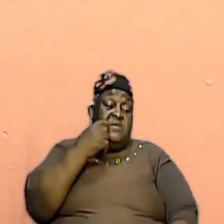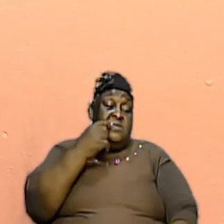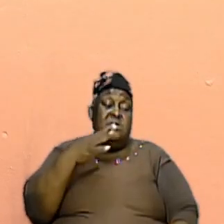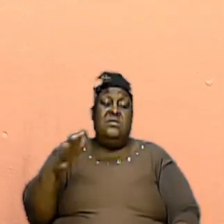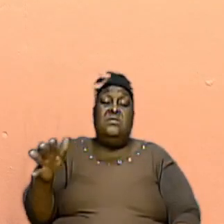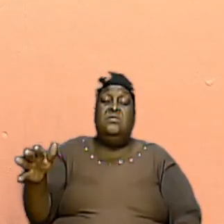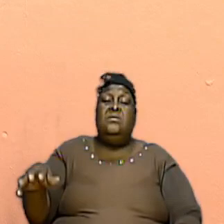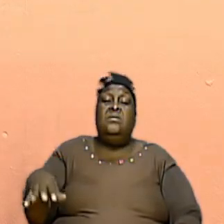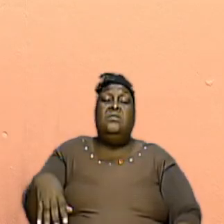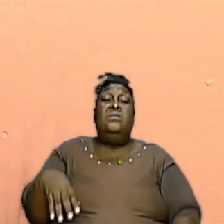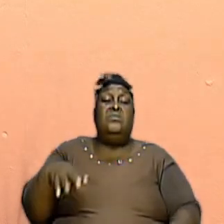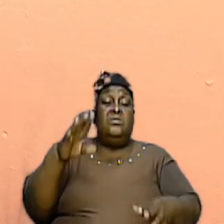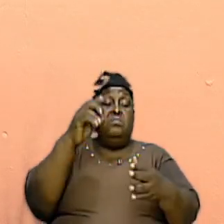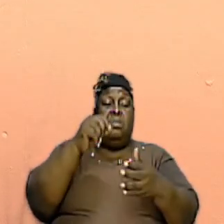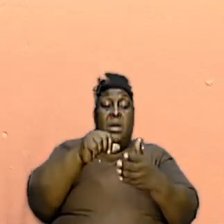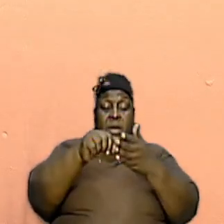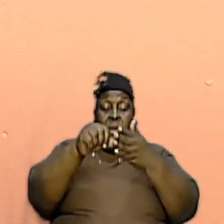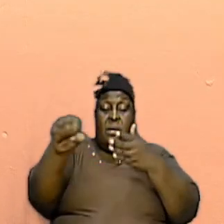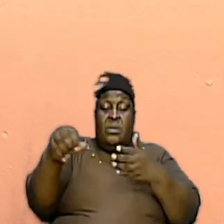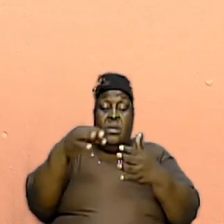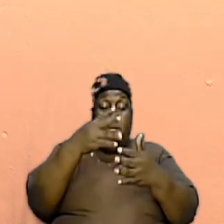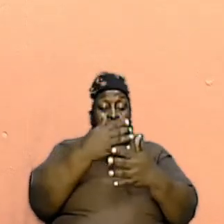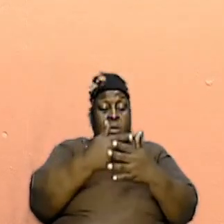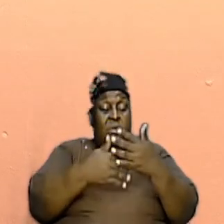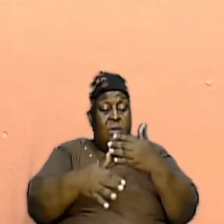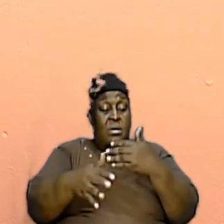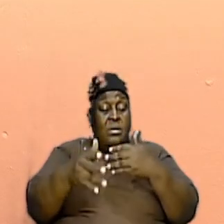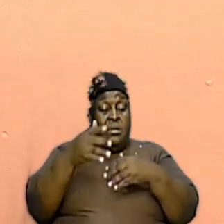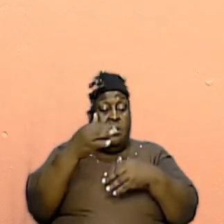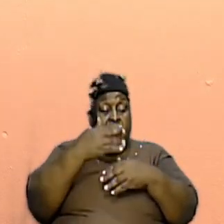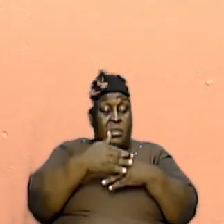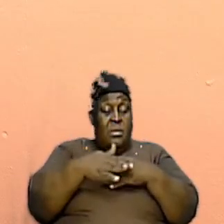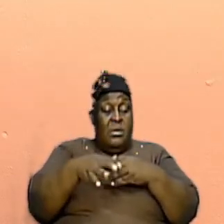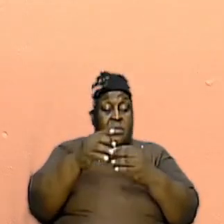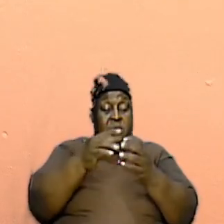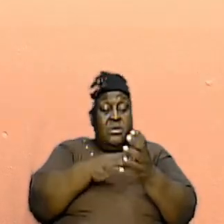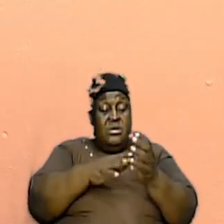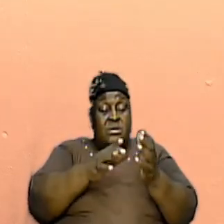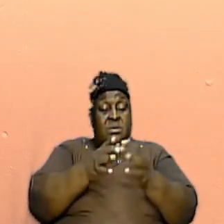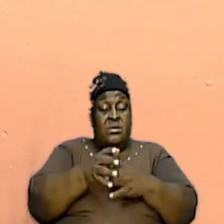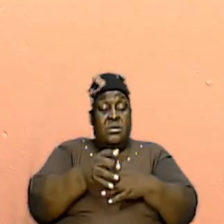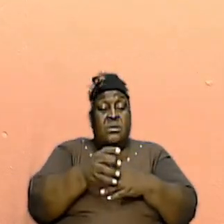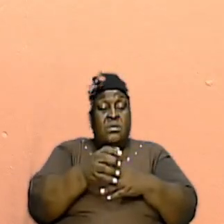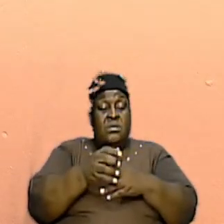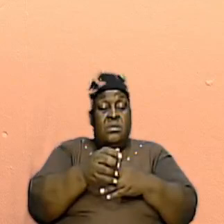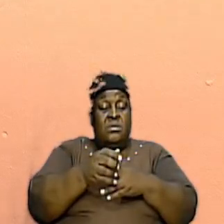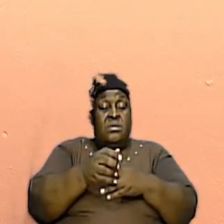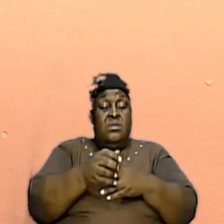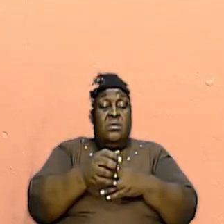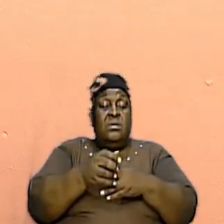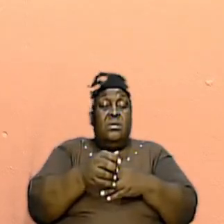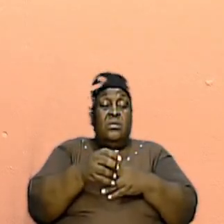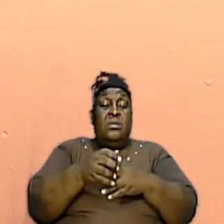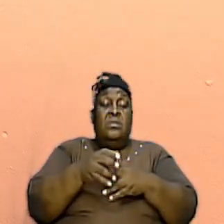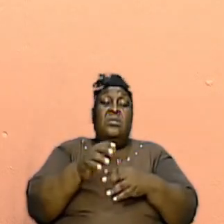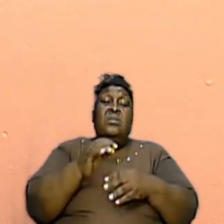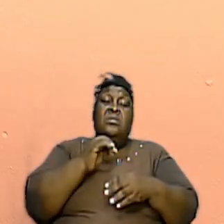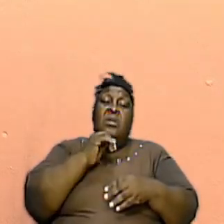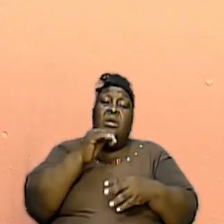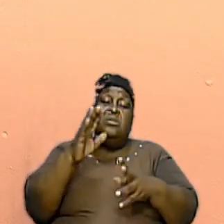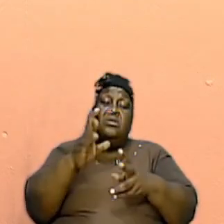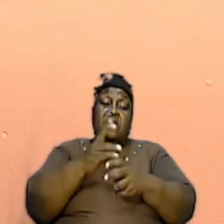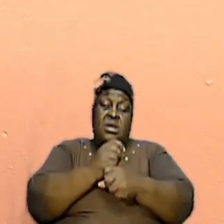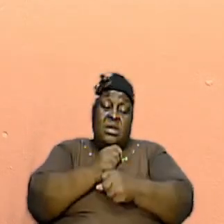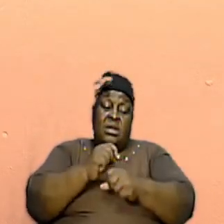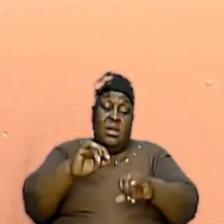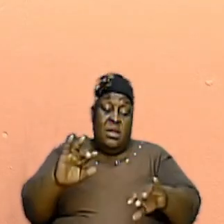was bought with the blood of Jesus it means that was sacrificed for us and is therefore not to be treated